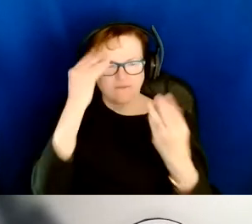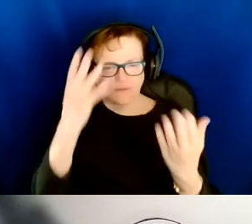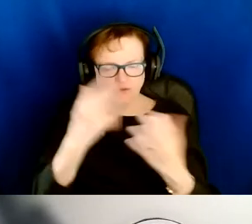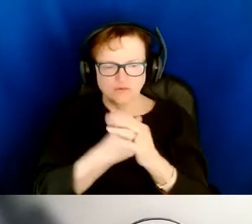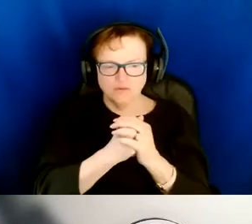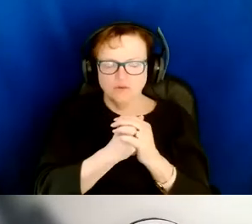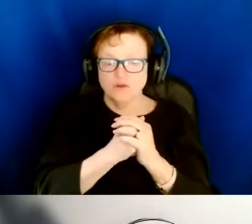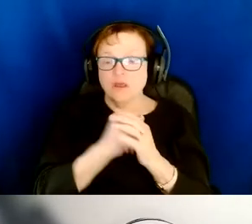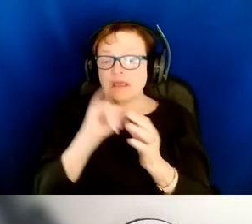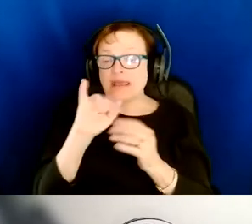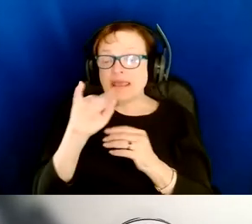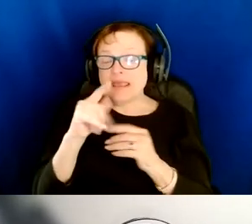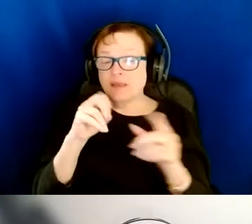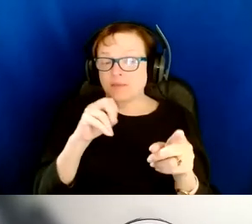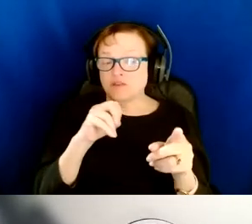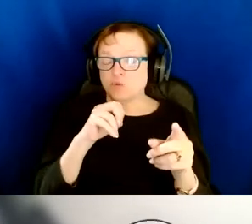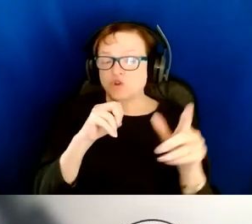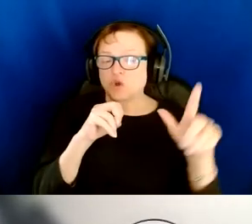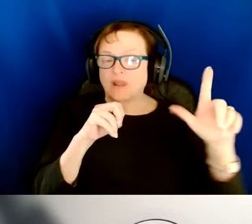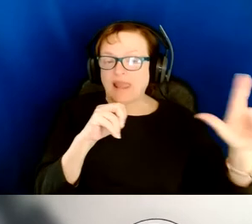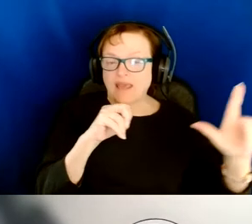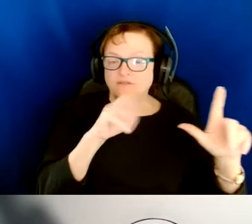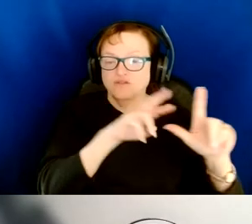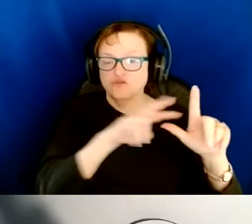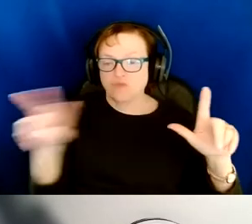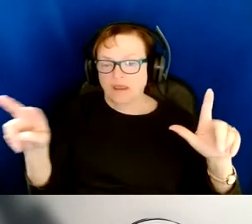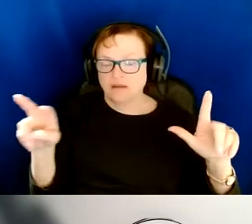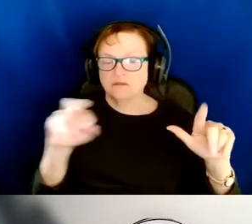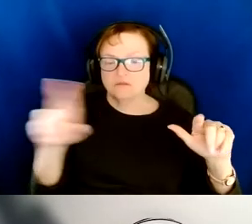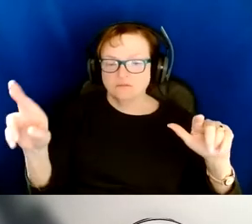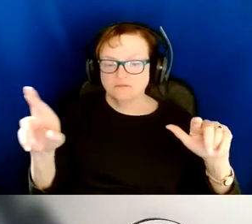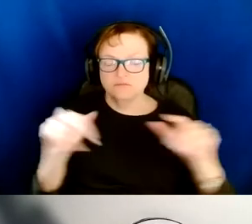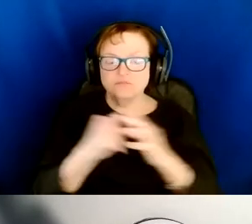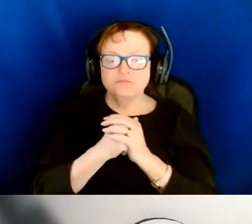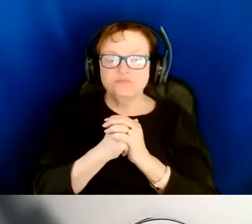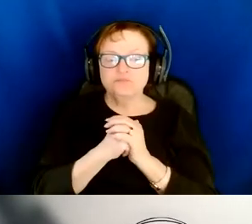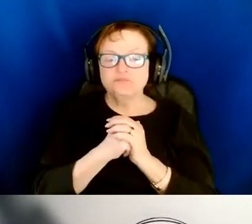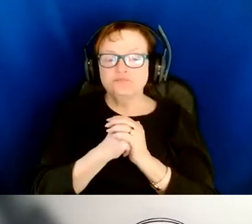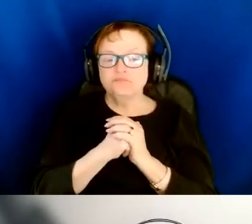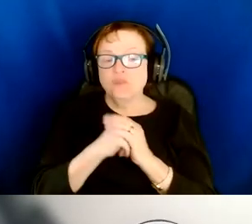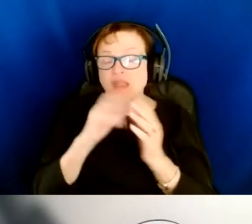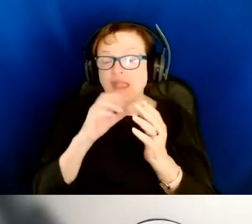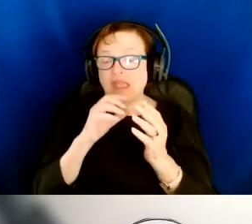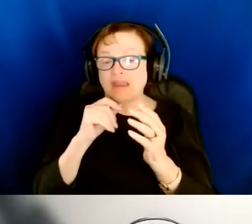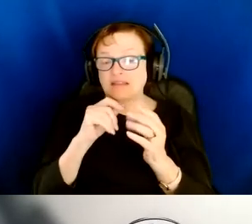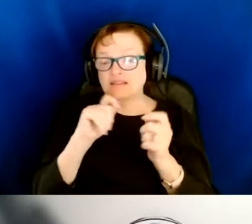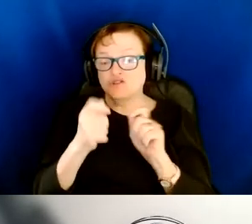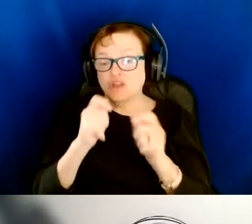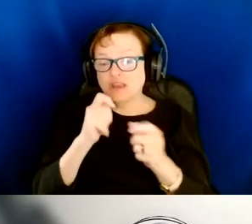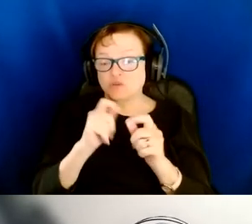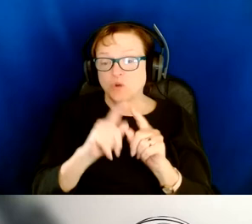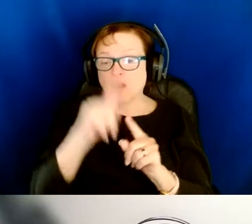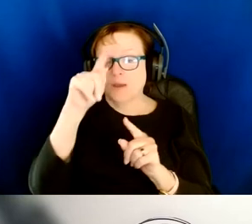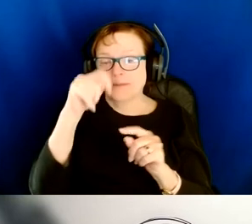sonifies charts by sweeping from your left to right ear, and as the Y axis value changes, the pitch will go up and down. I'm going to the